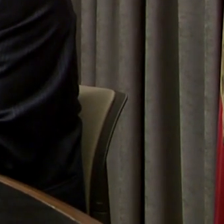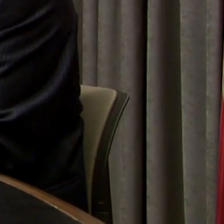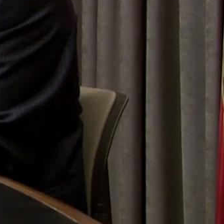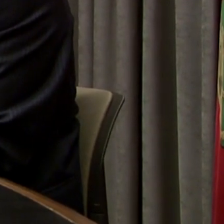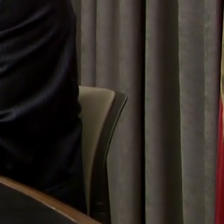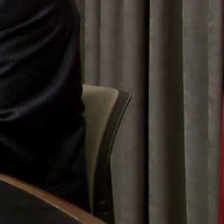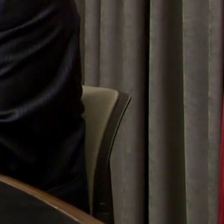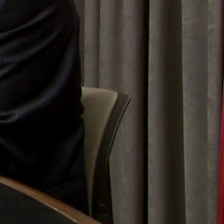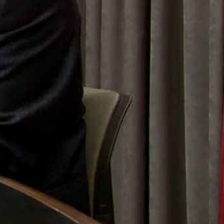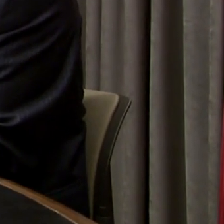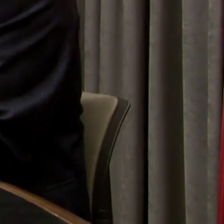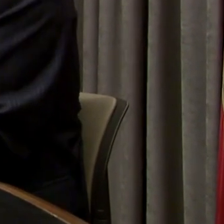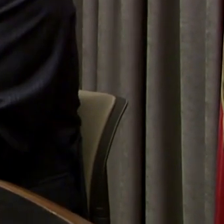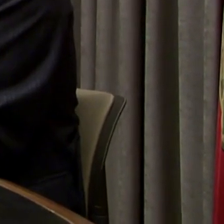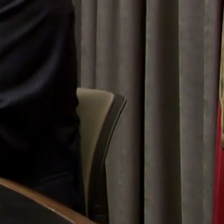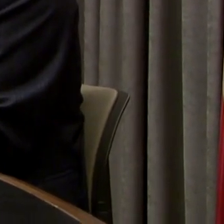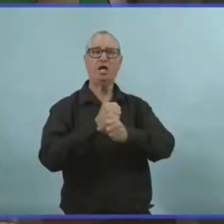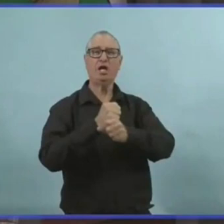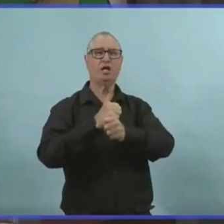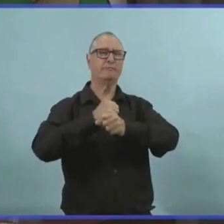on the principles of reconciliation.